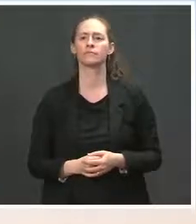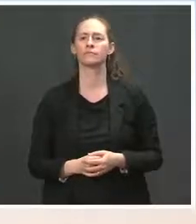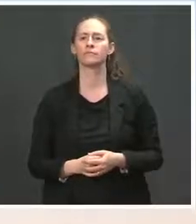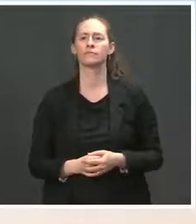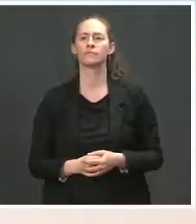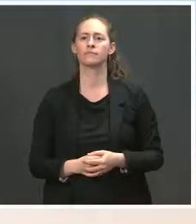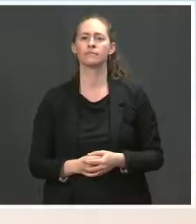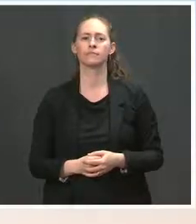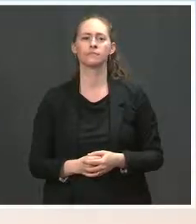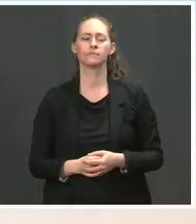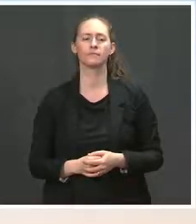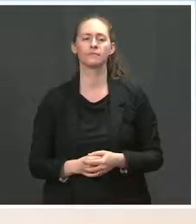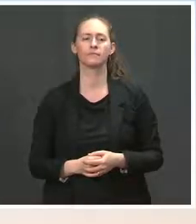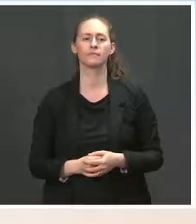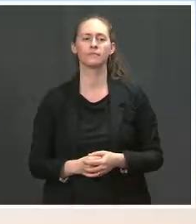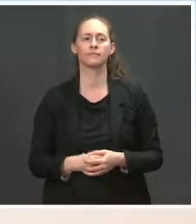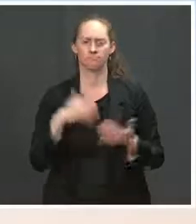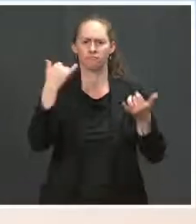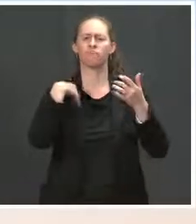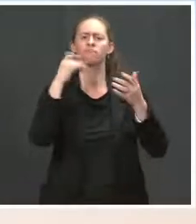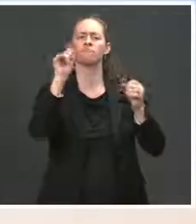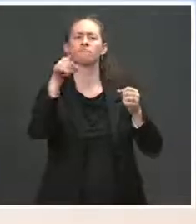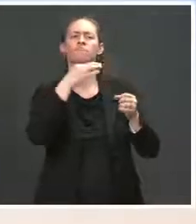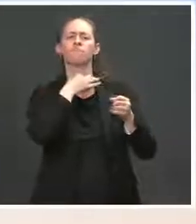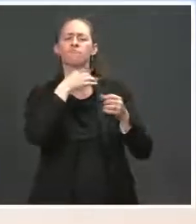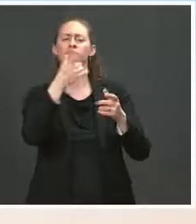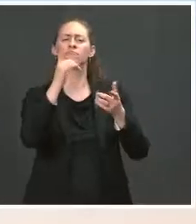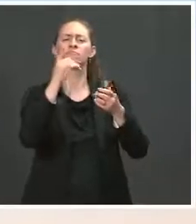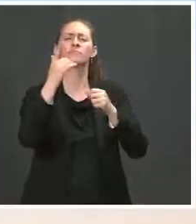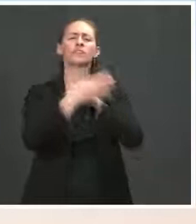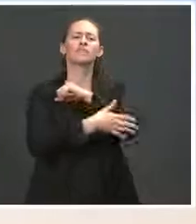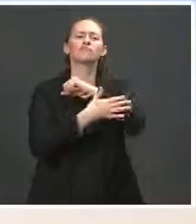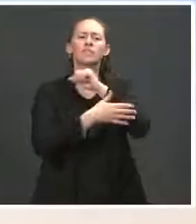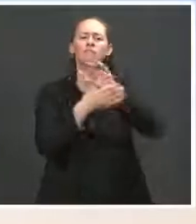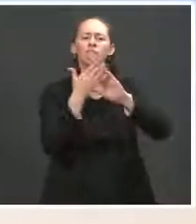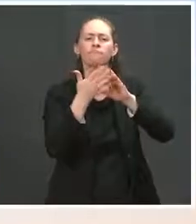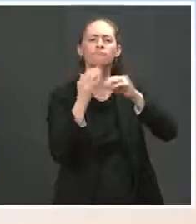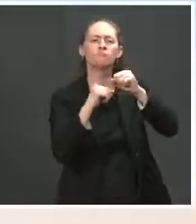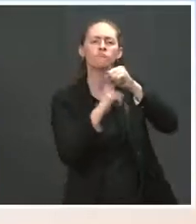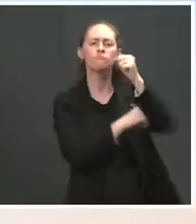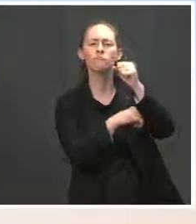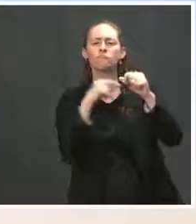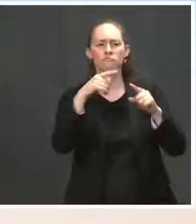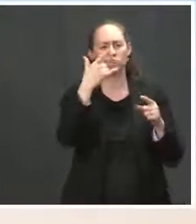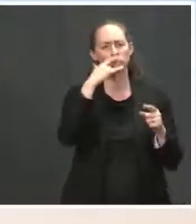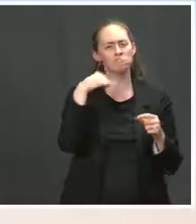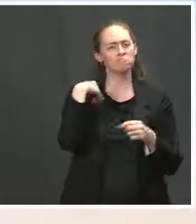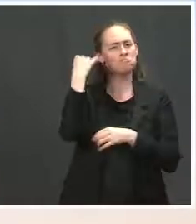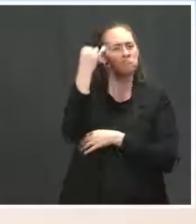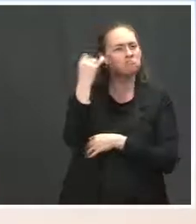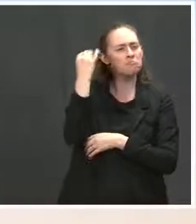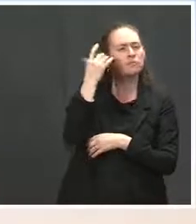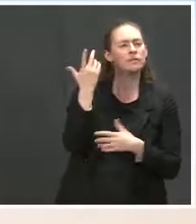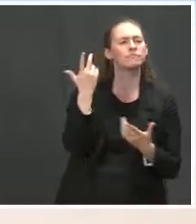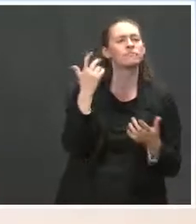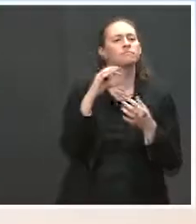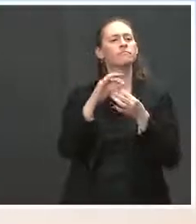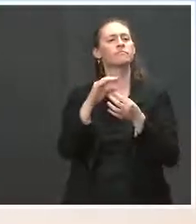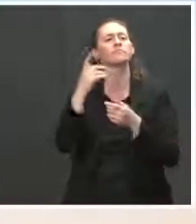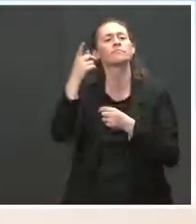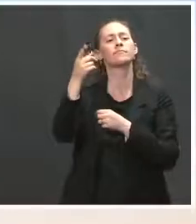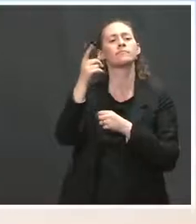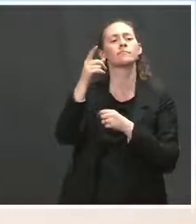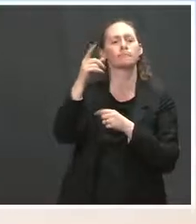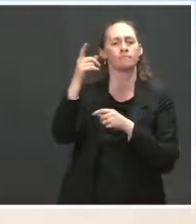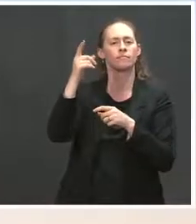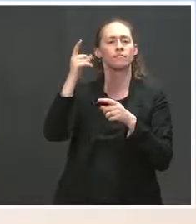Back to the infrastructure negotiations. We saw the White House respond pretty positively, or at least consider Joe Manchin's proposal to raise the corporate tax rate to